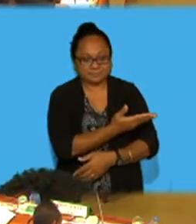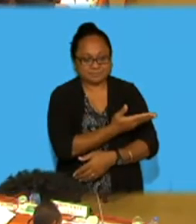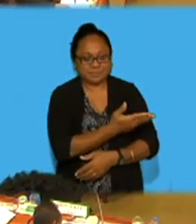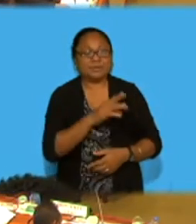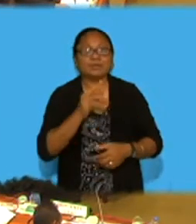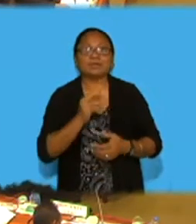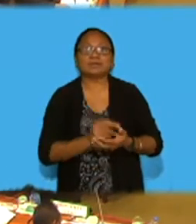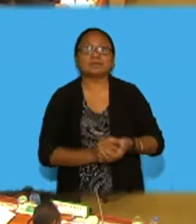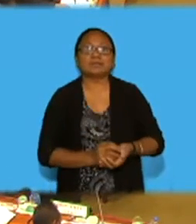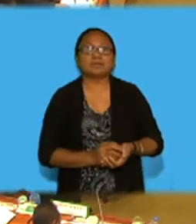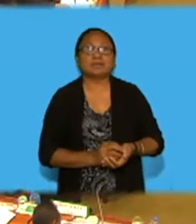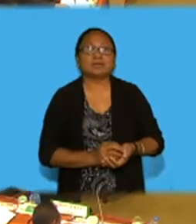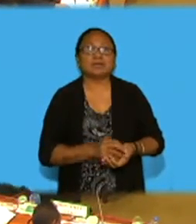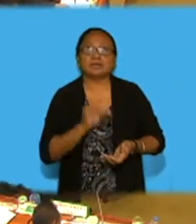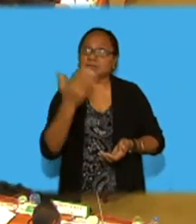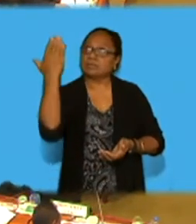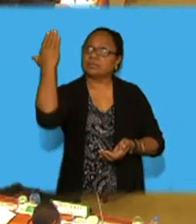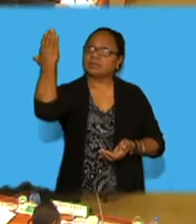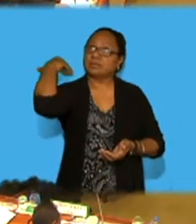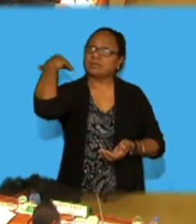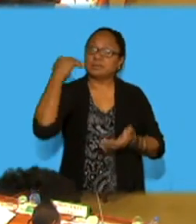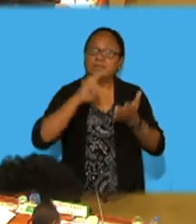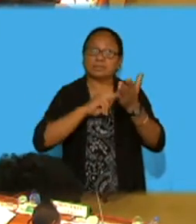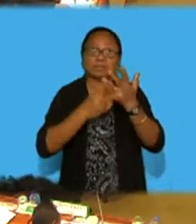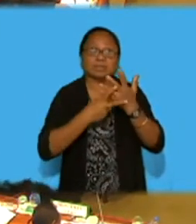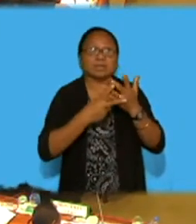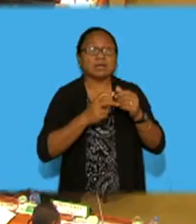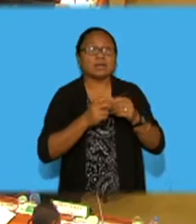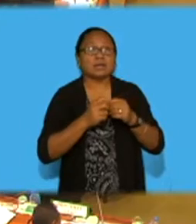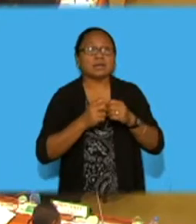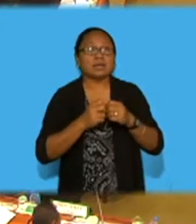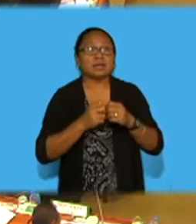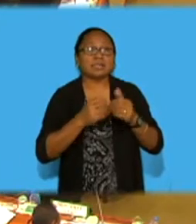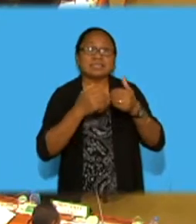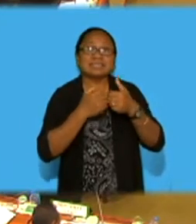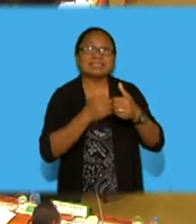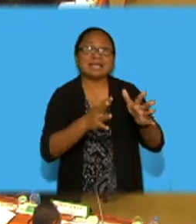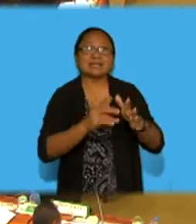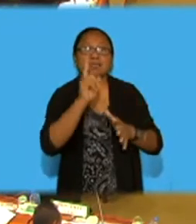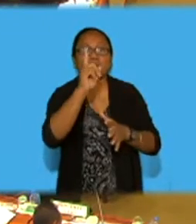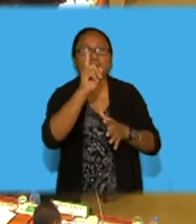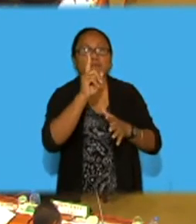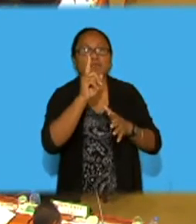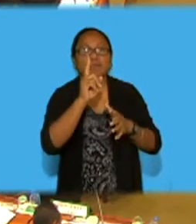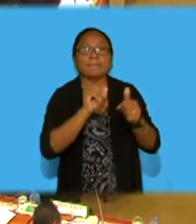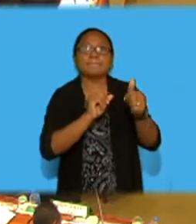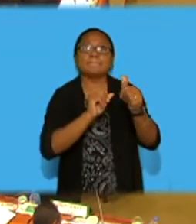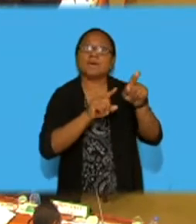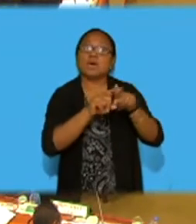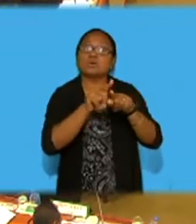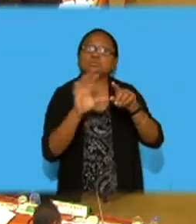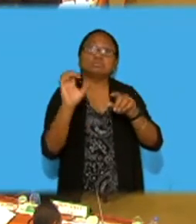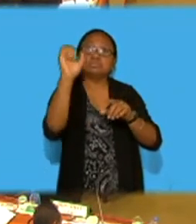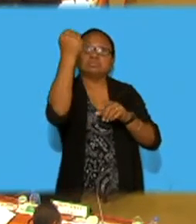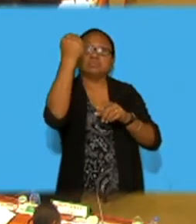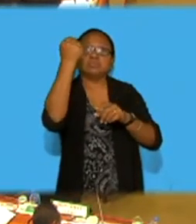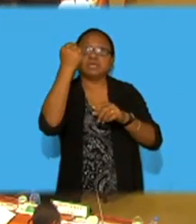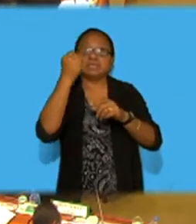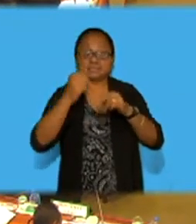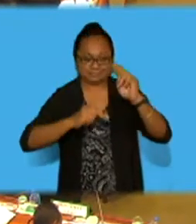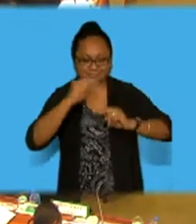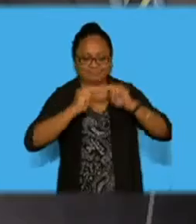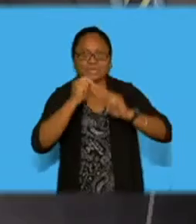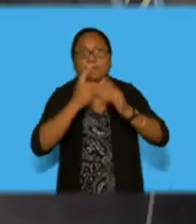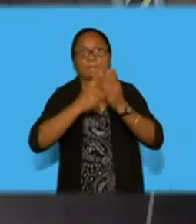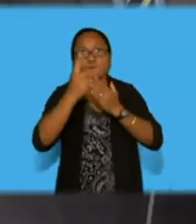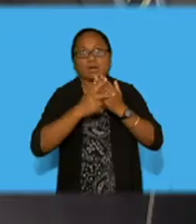Authority, at the request of the government, commenced one of the most successful infrastructure upgrade programs ever undertaken in